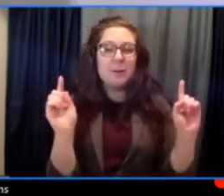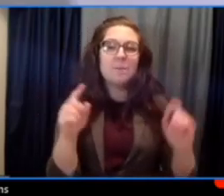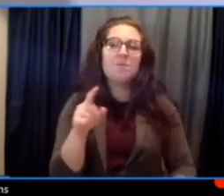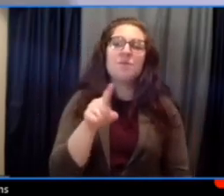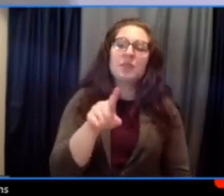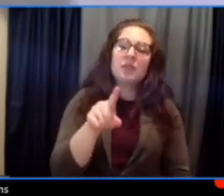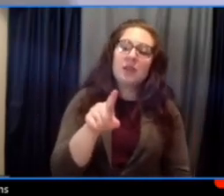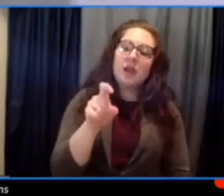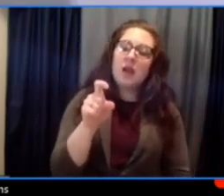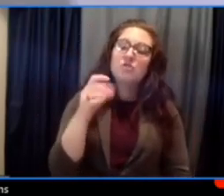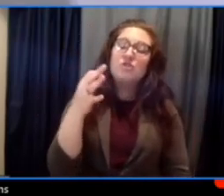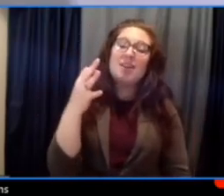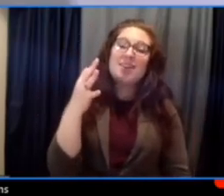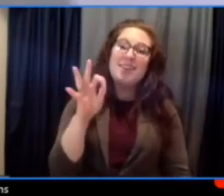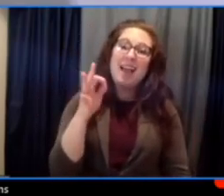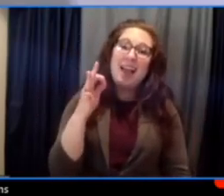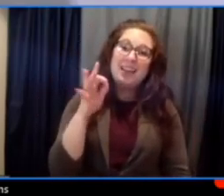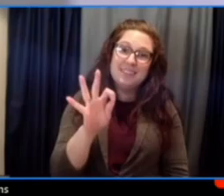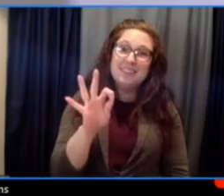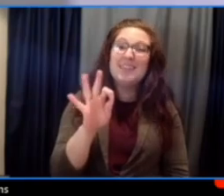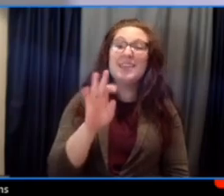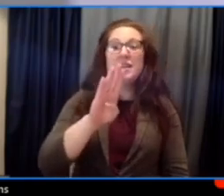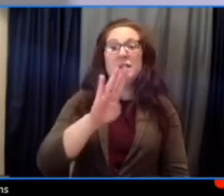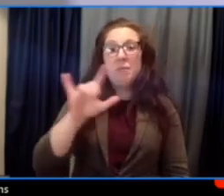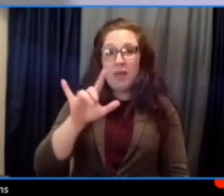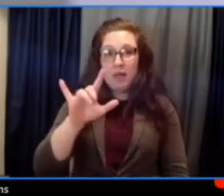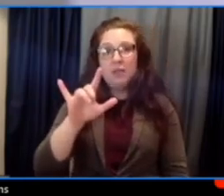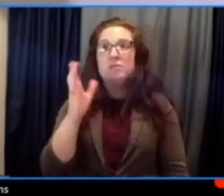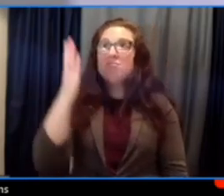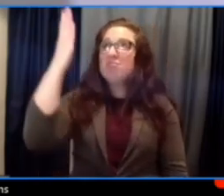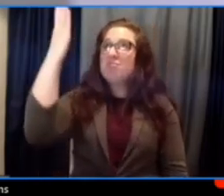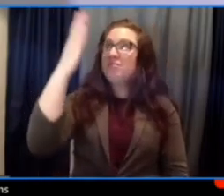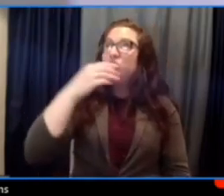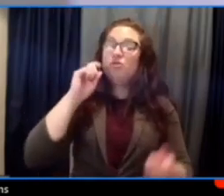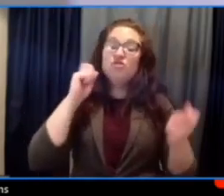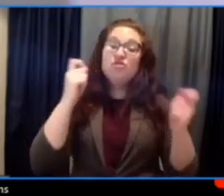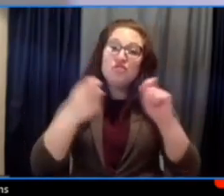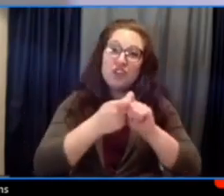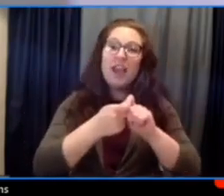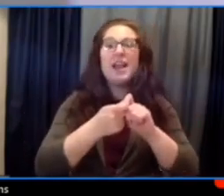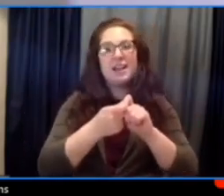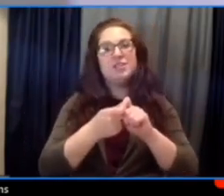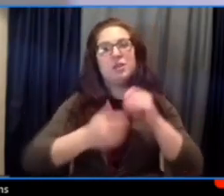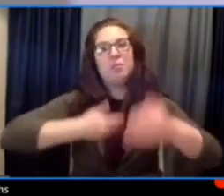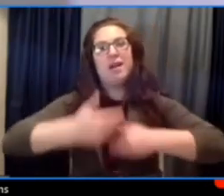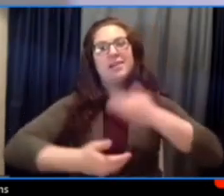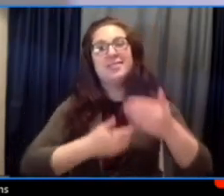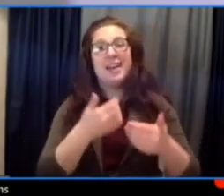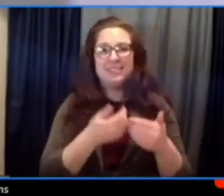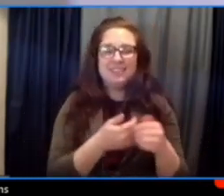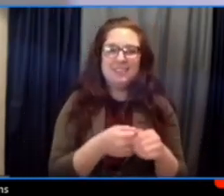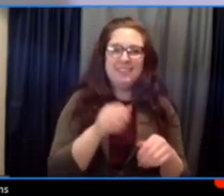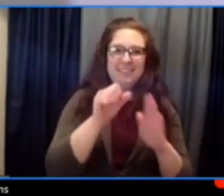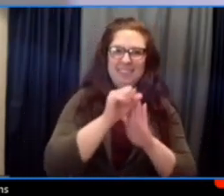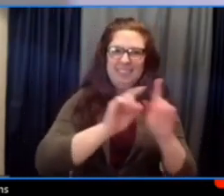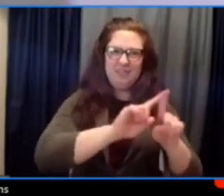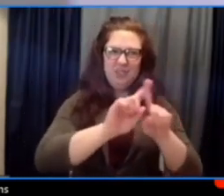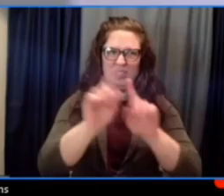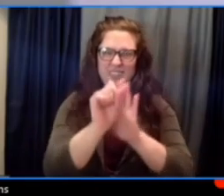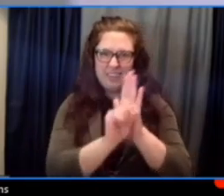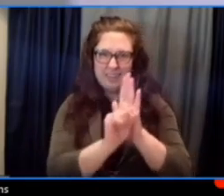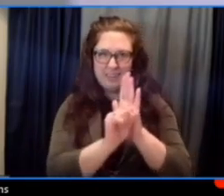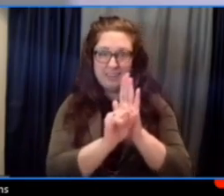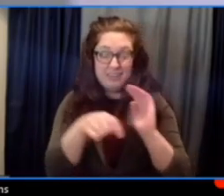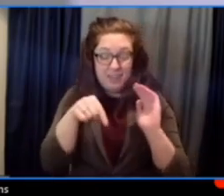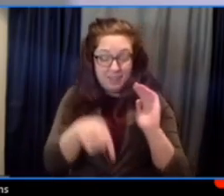bills to change the ballot measure process in 27 states, things that are going to make this process more challenging, by,